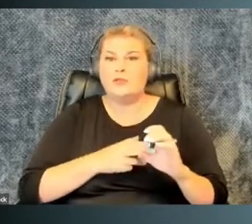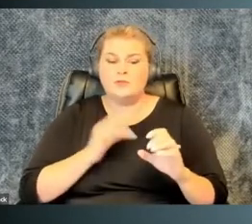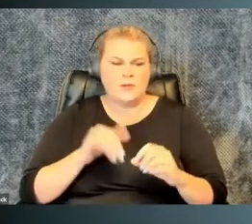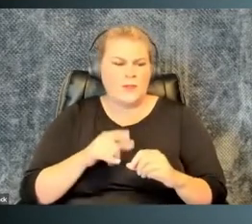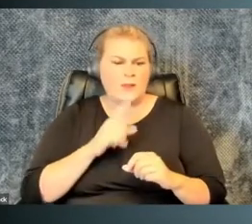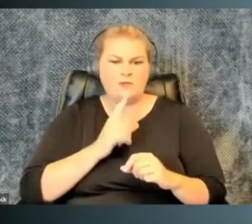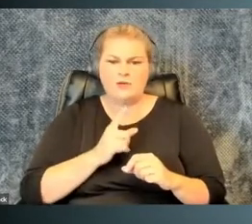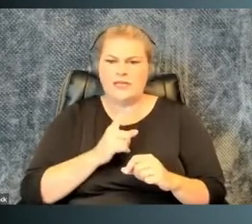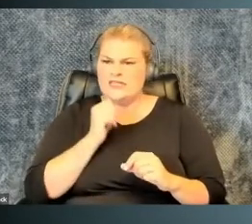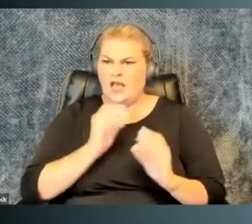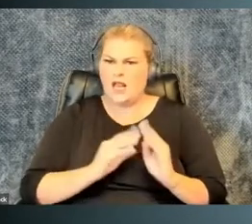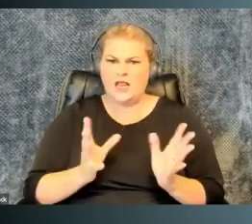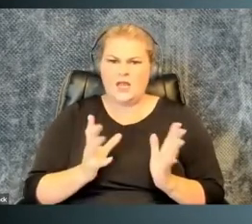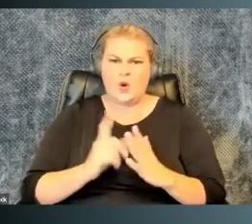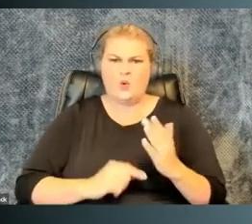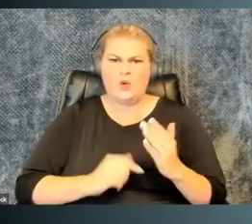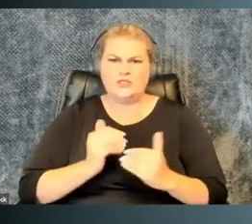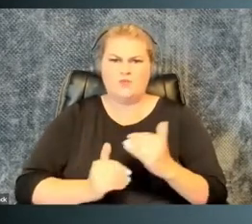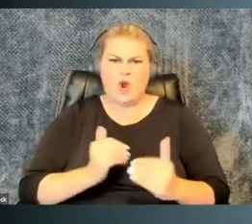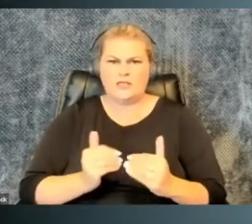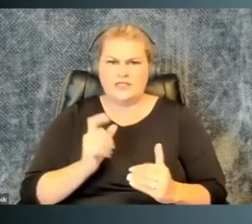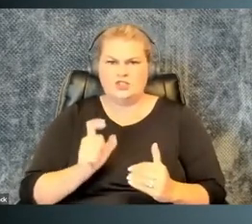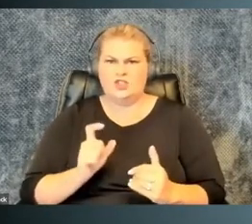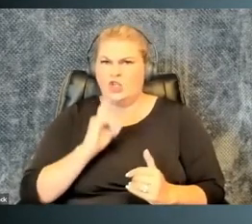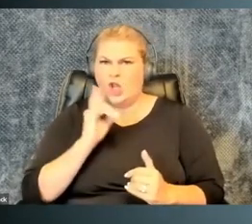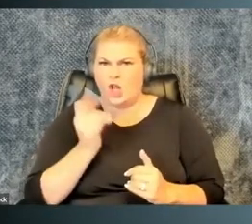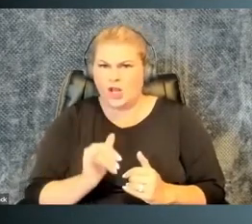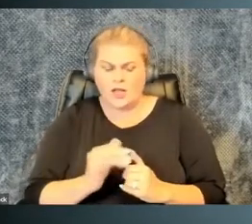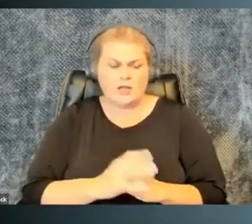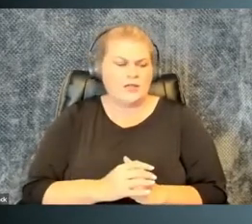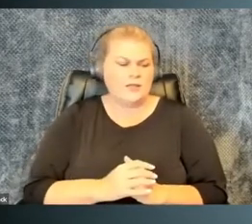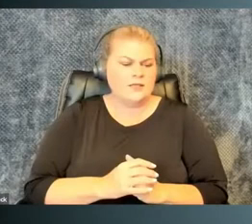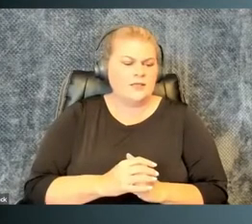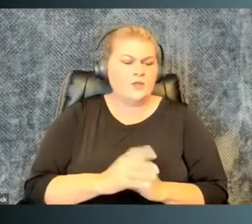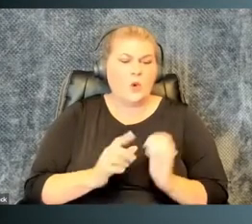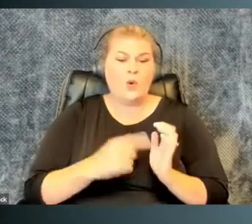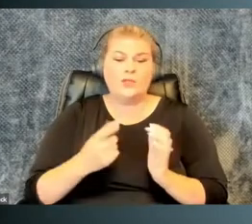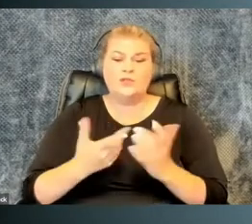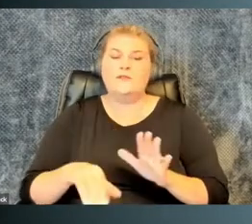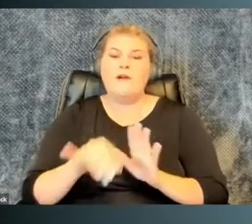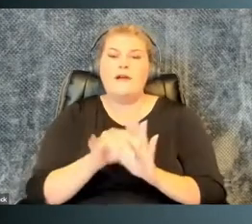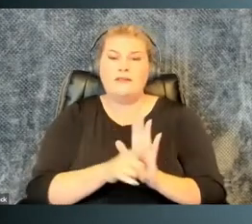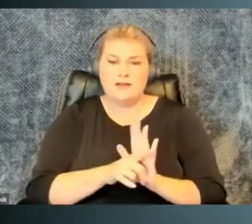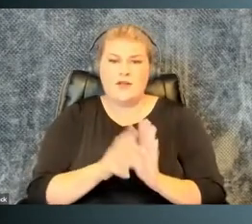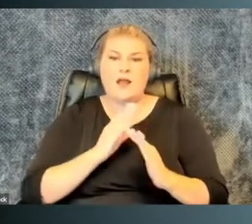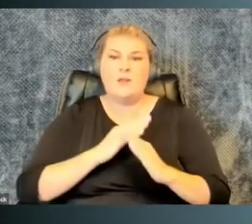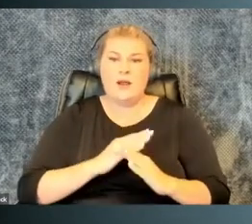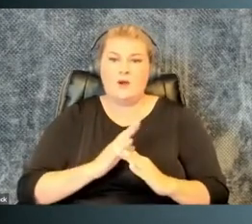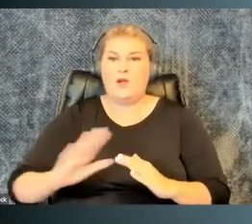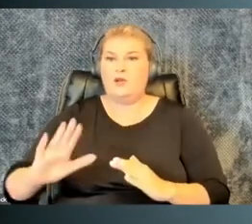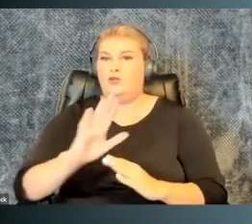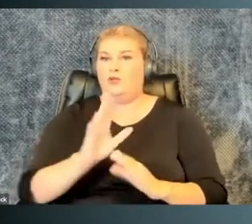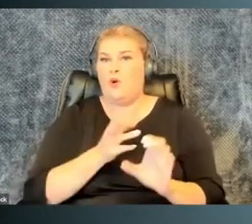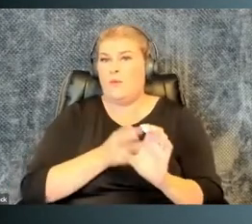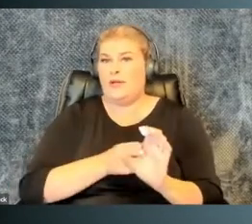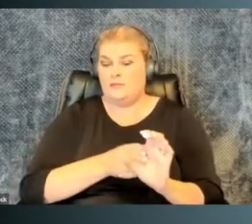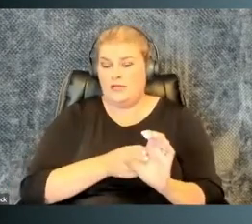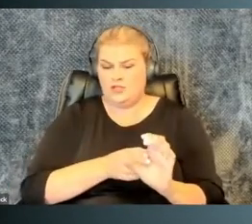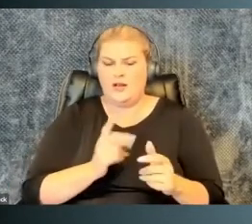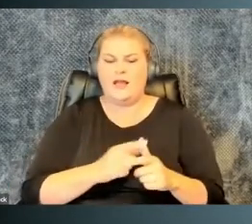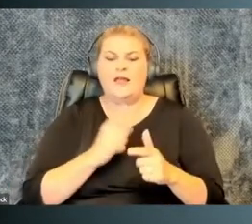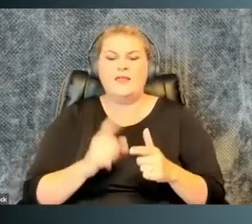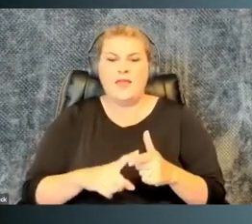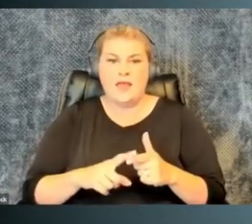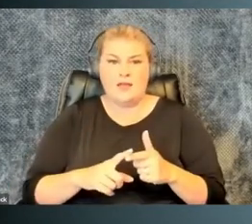you know, a barrier to participation can be that it's really unclear what a process should be. So once you've identified a